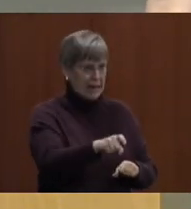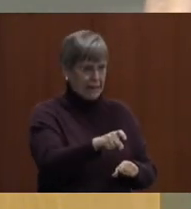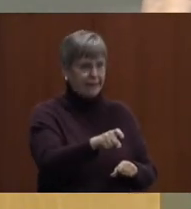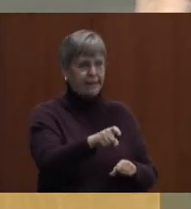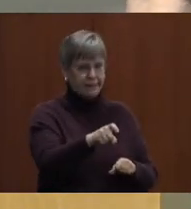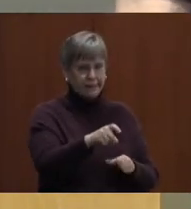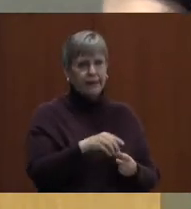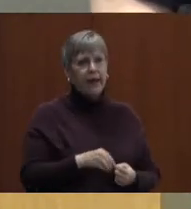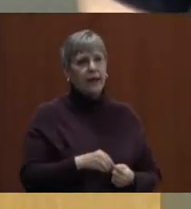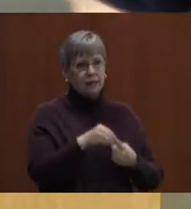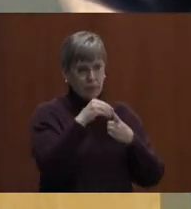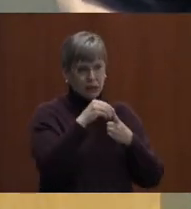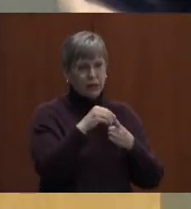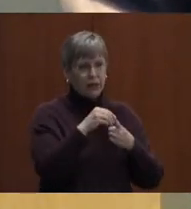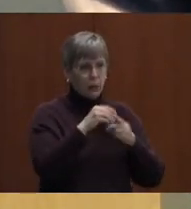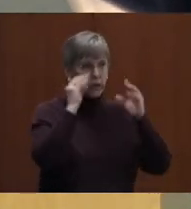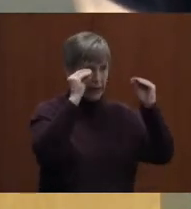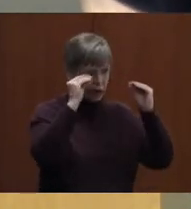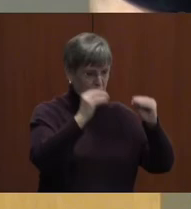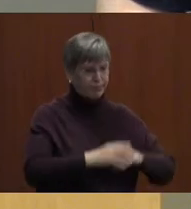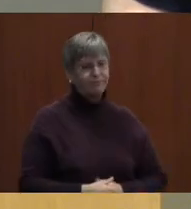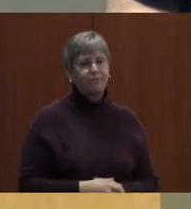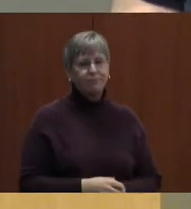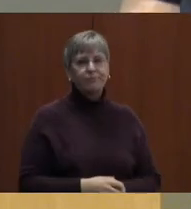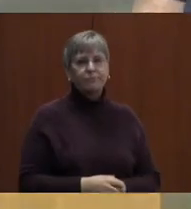especially when it comes to teaching. So I appreciate that.